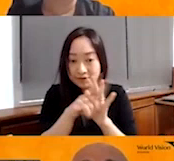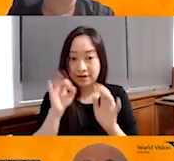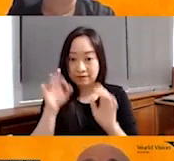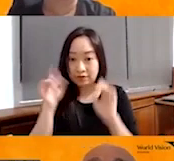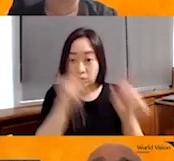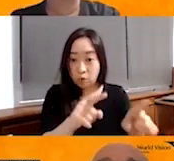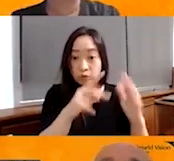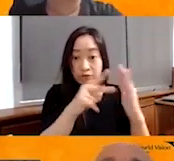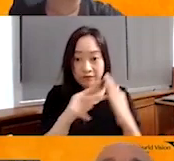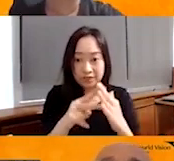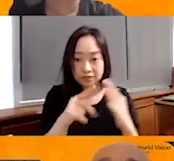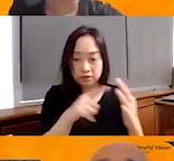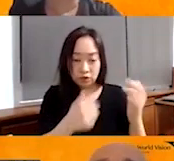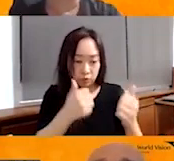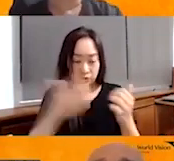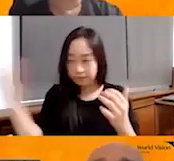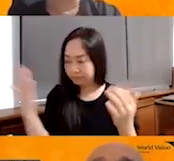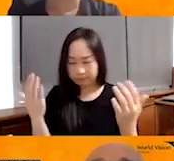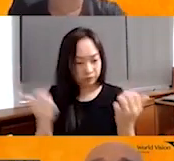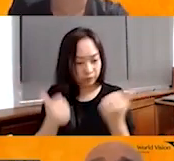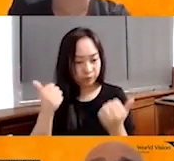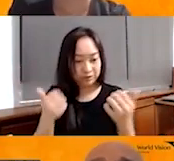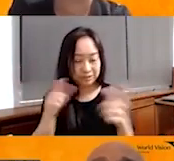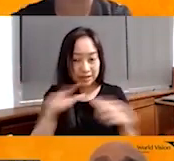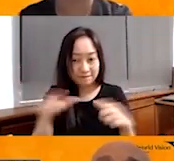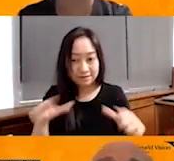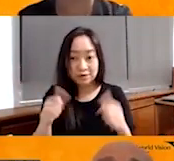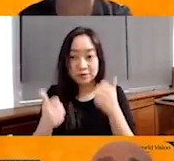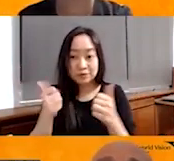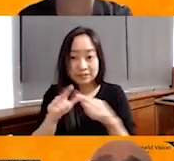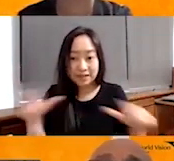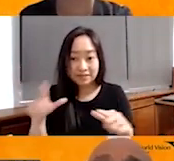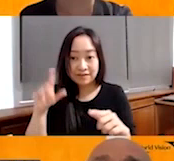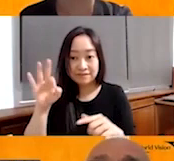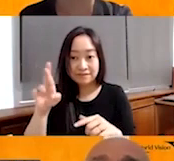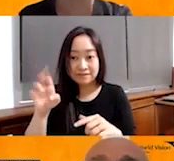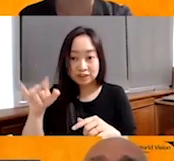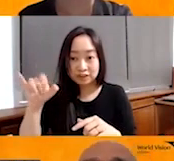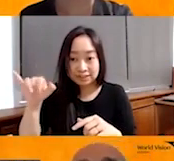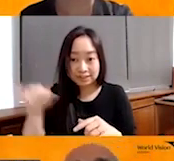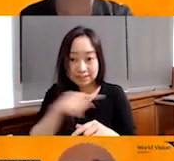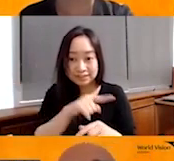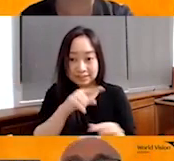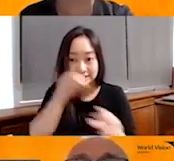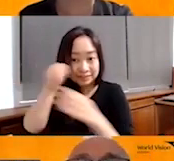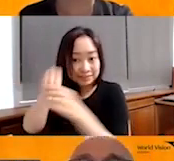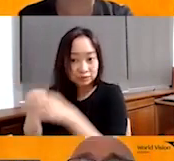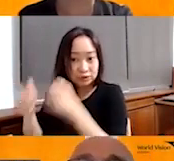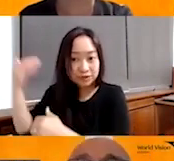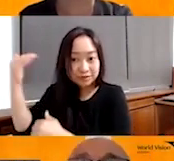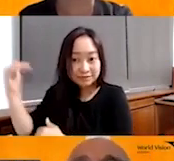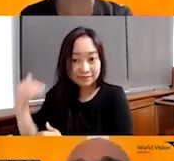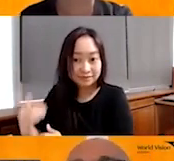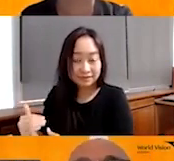village, which level, in what level of fragility this village is. I can tell you,